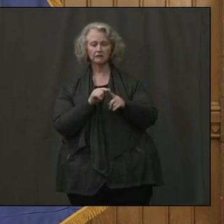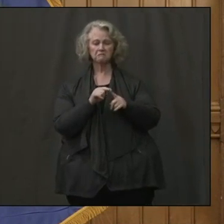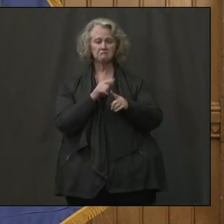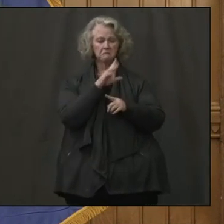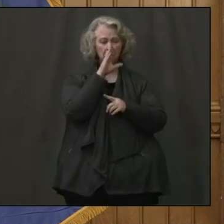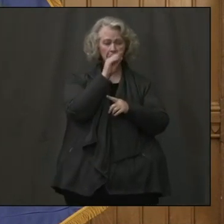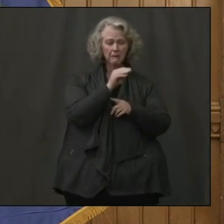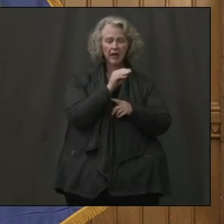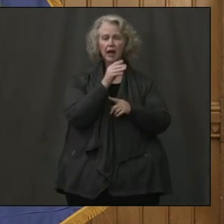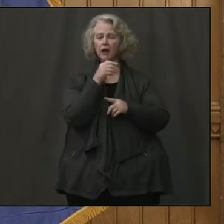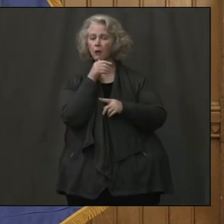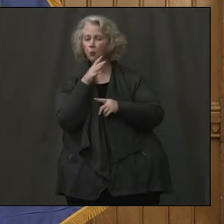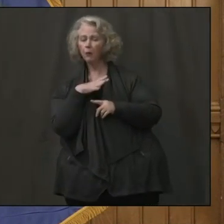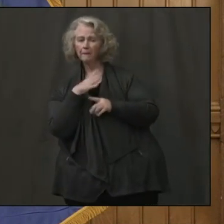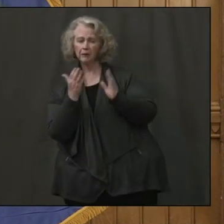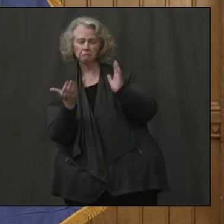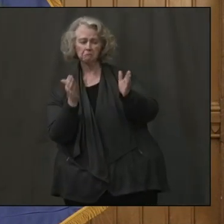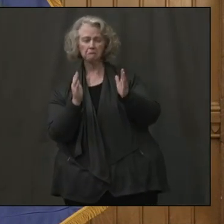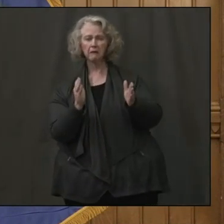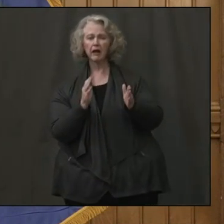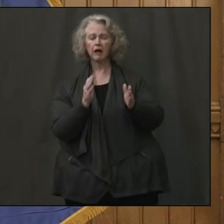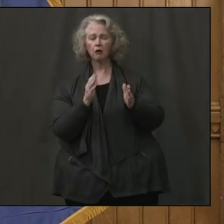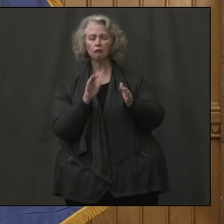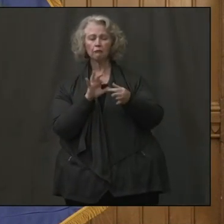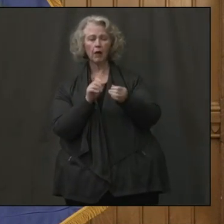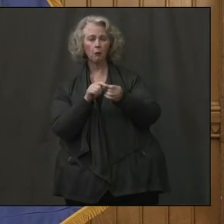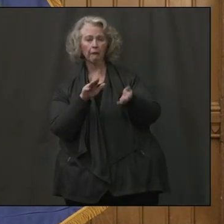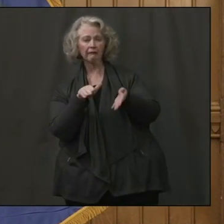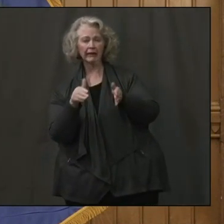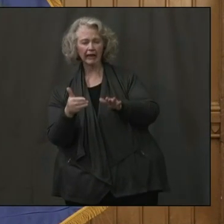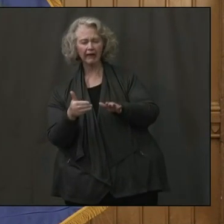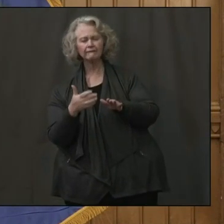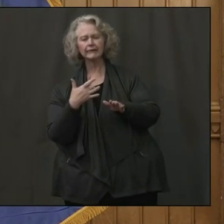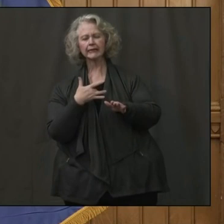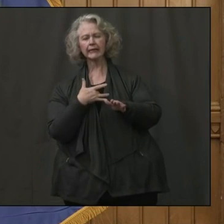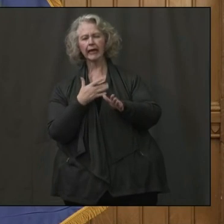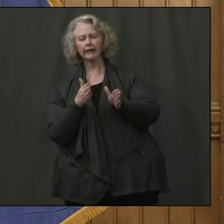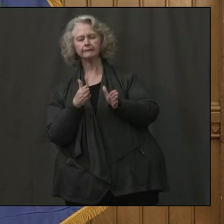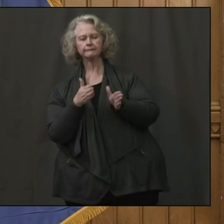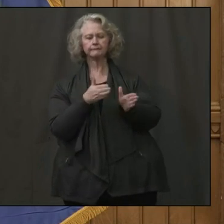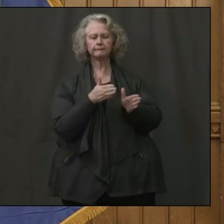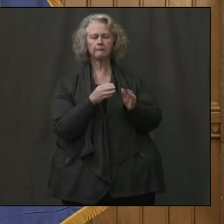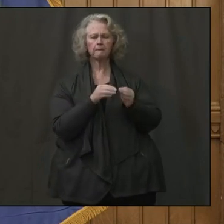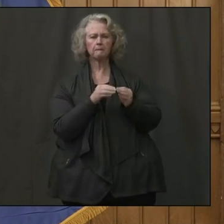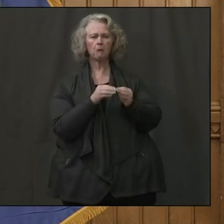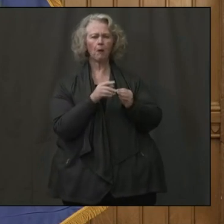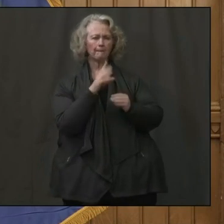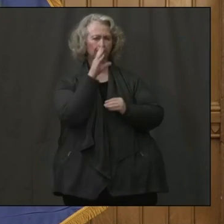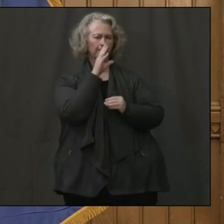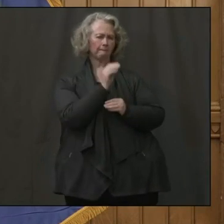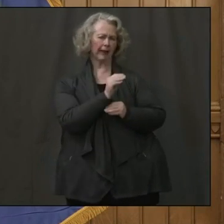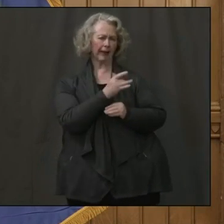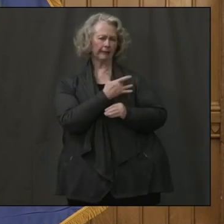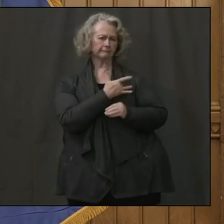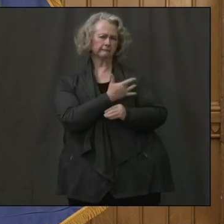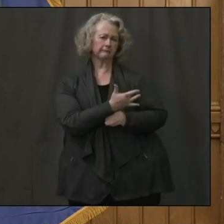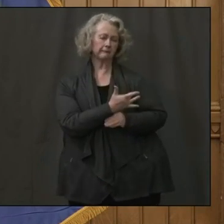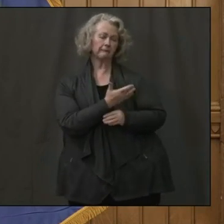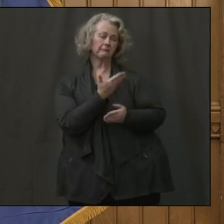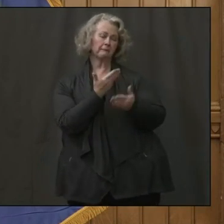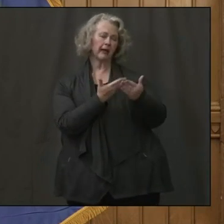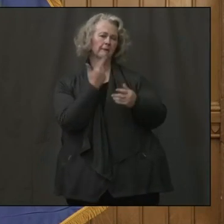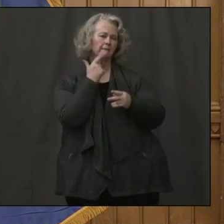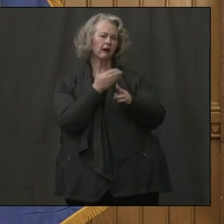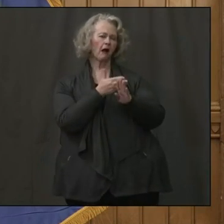women. As regards fatalities, it skews towards men being more likely. Perhaps there's some pre-existing conditions